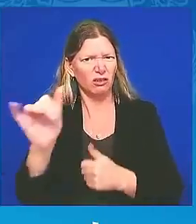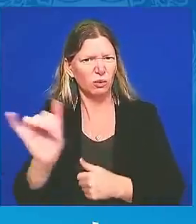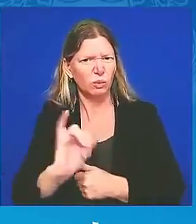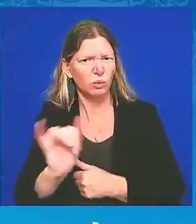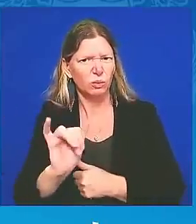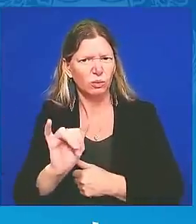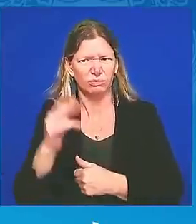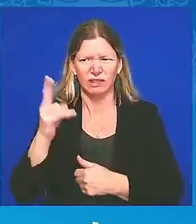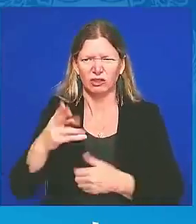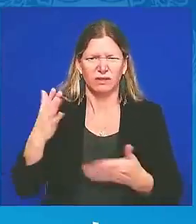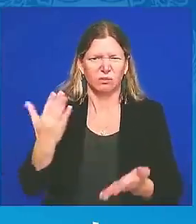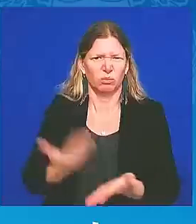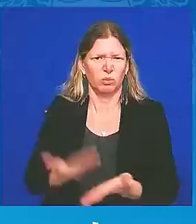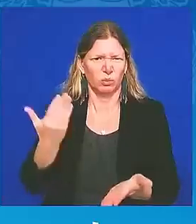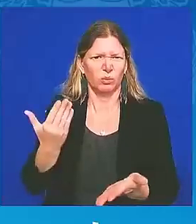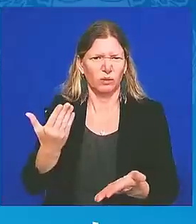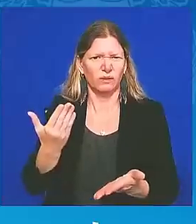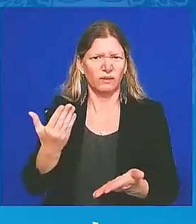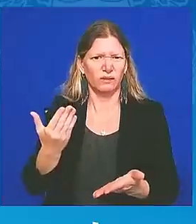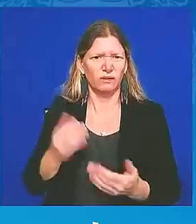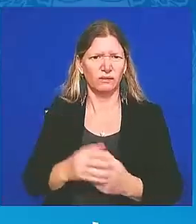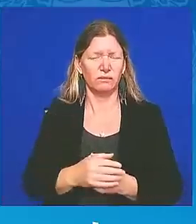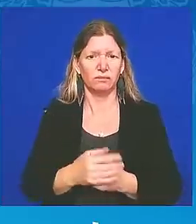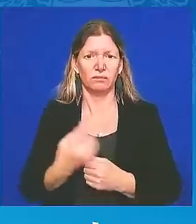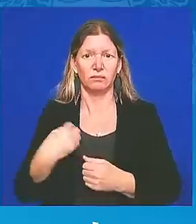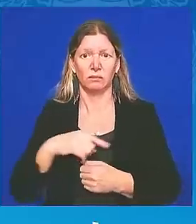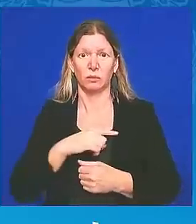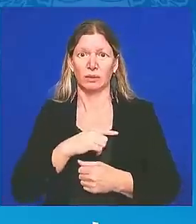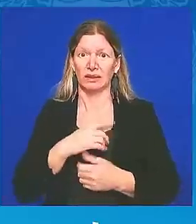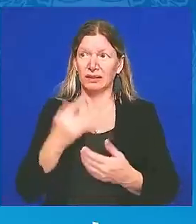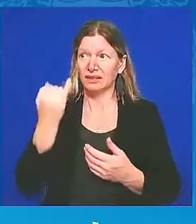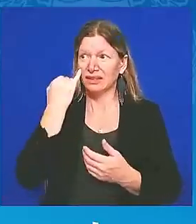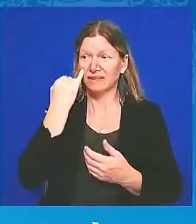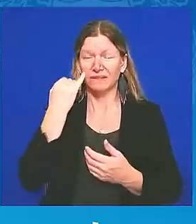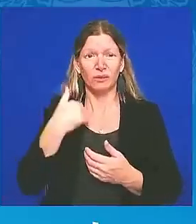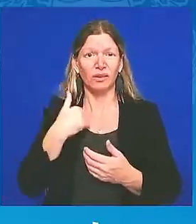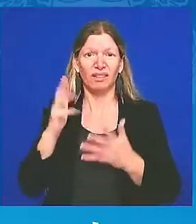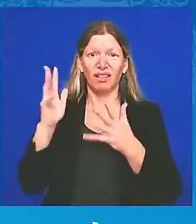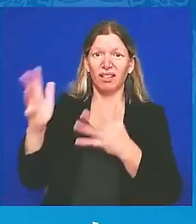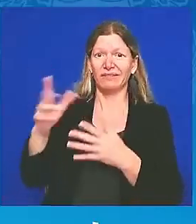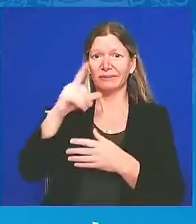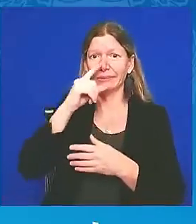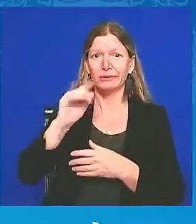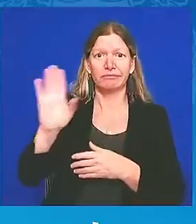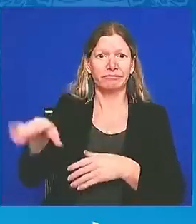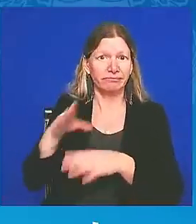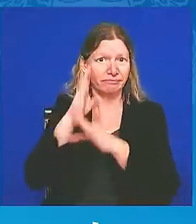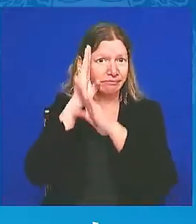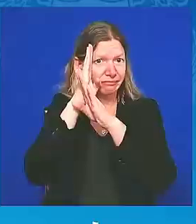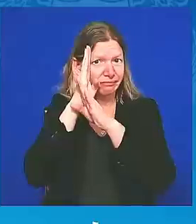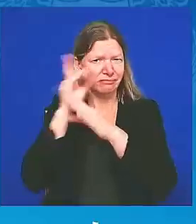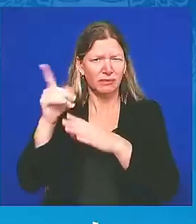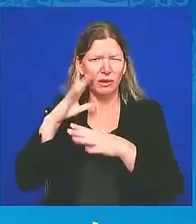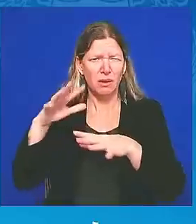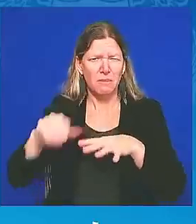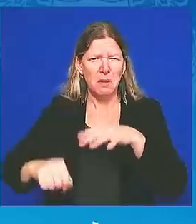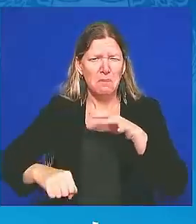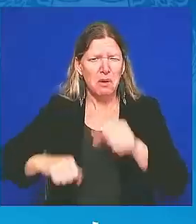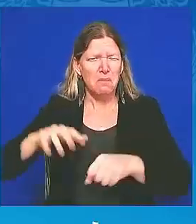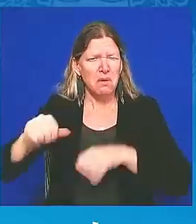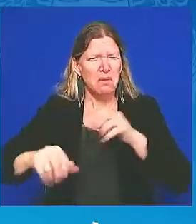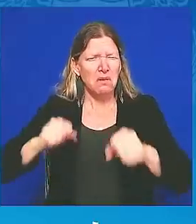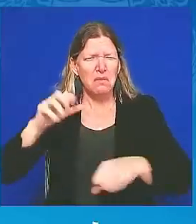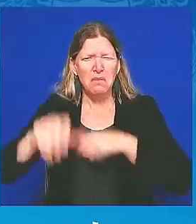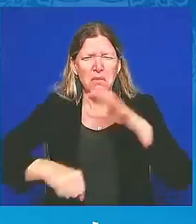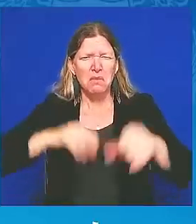to take land with impunity, they keep going. And Putin could set its sights on Poland,